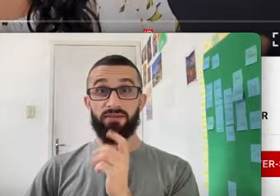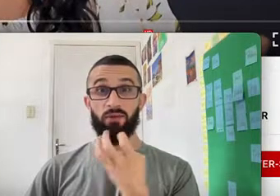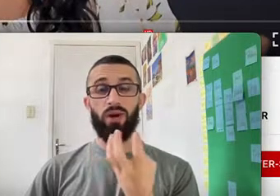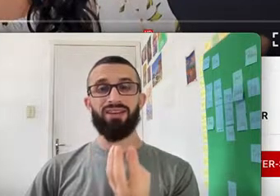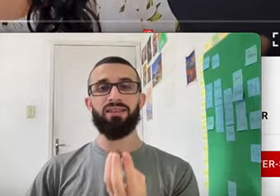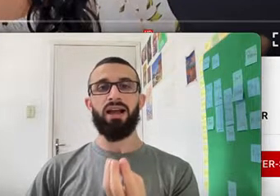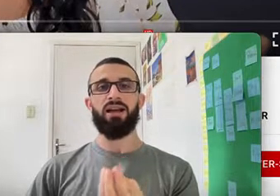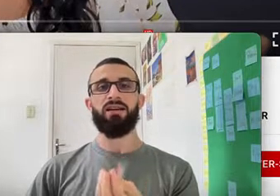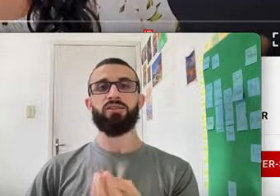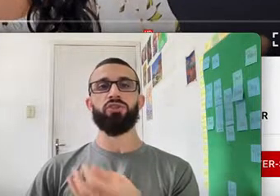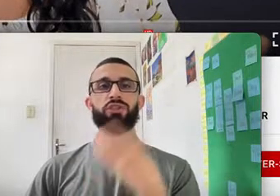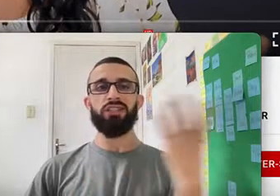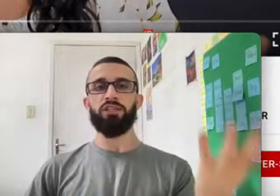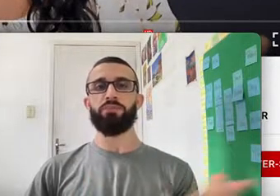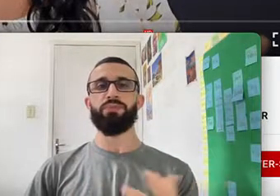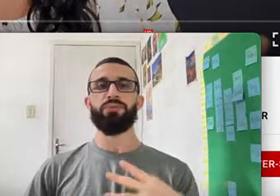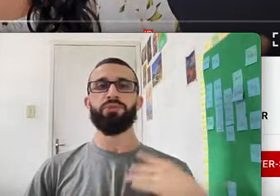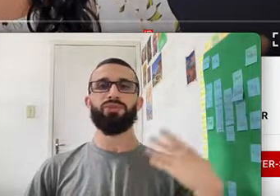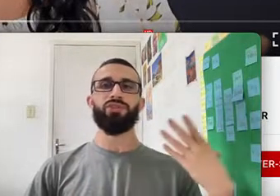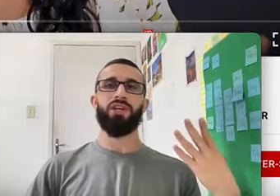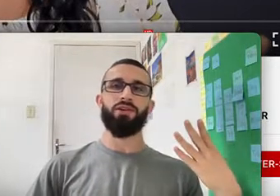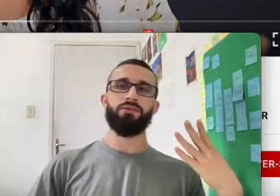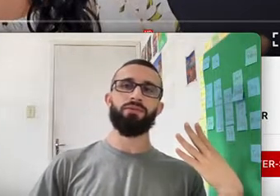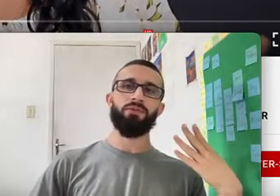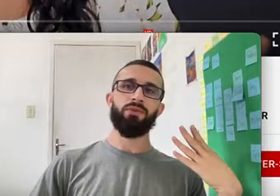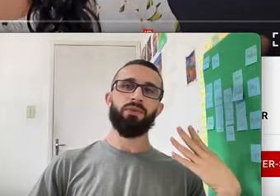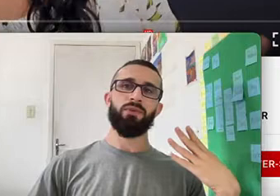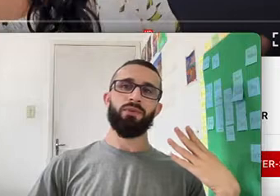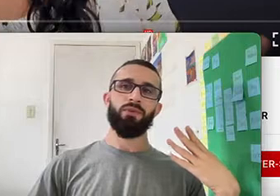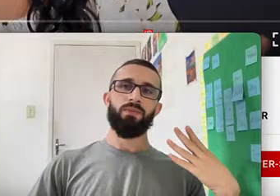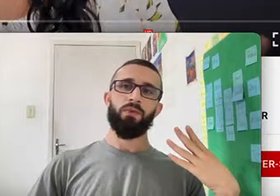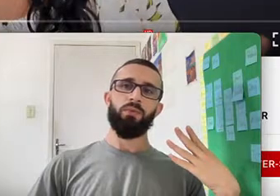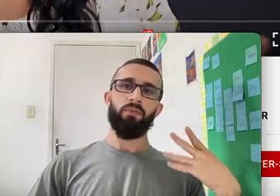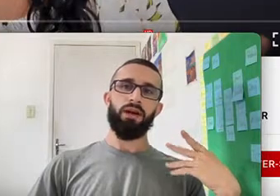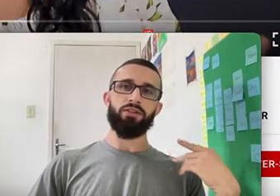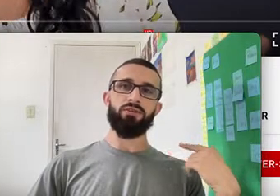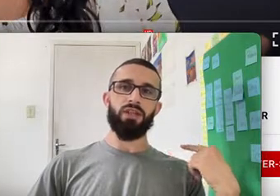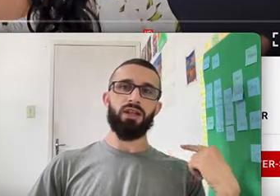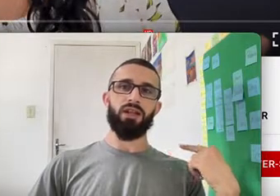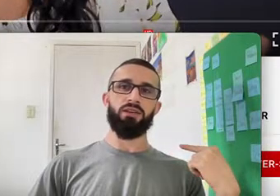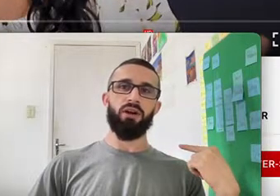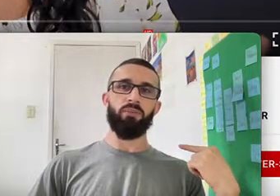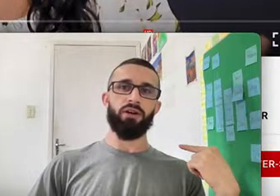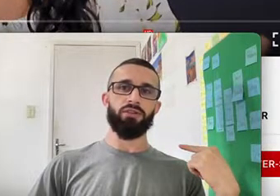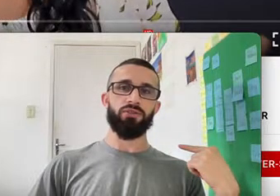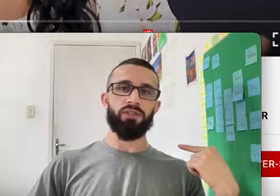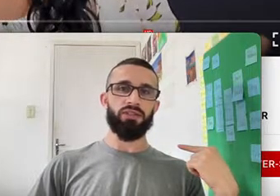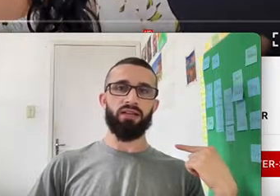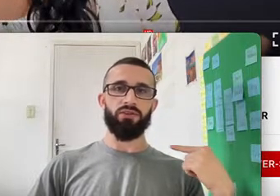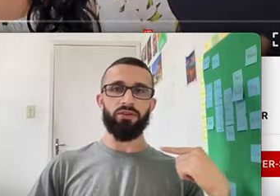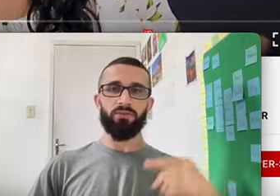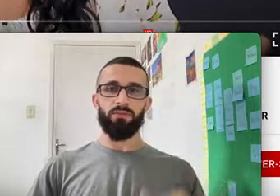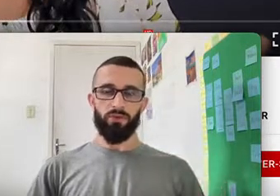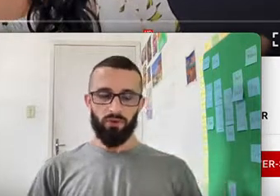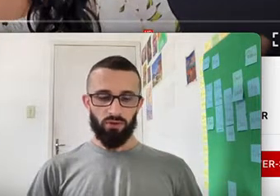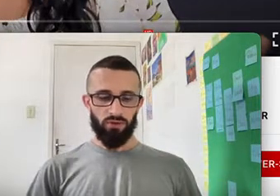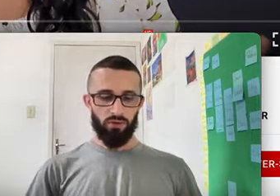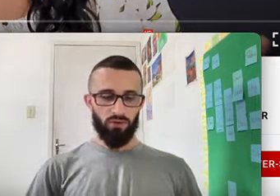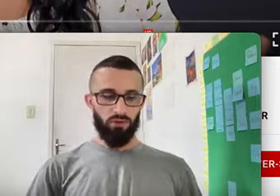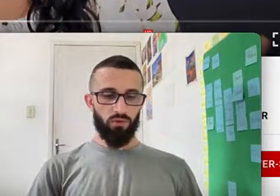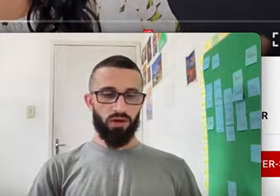Save Guardar To Keep To Save Uma Parte Do Salário A Part Of The Salary